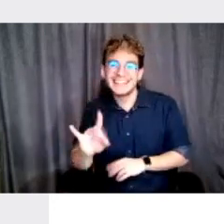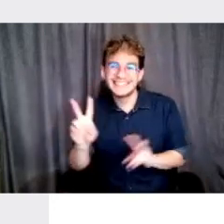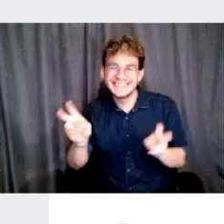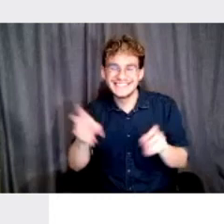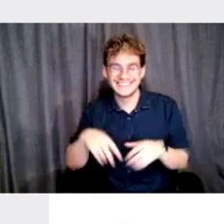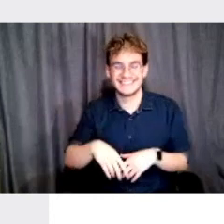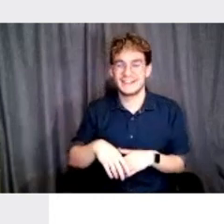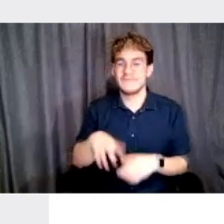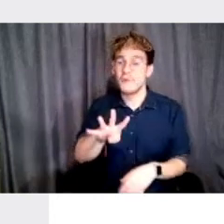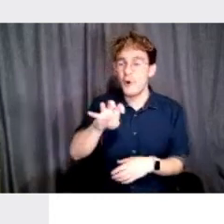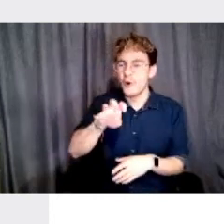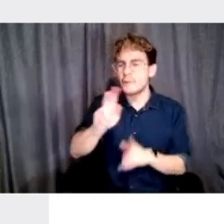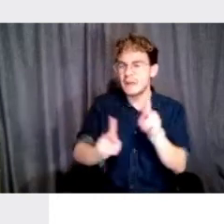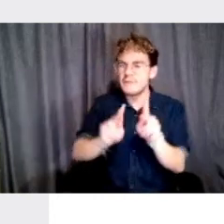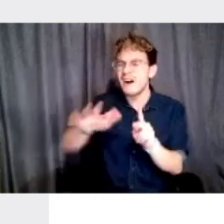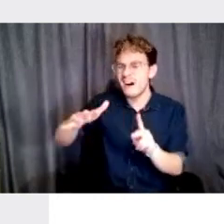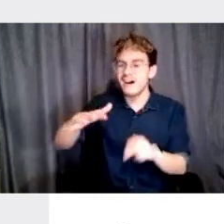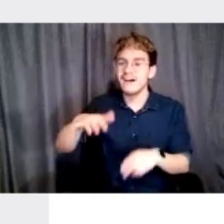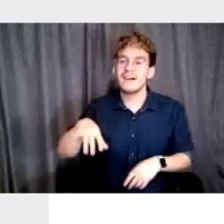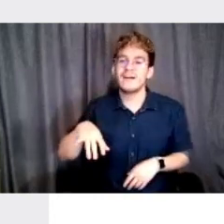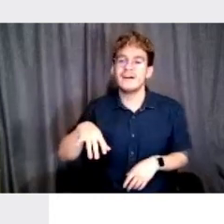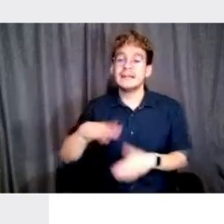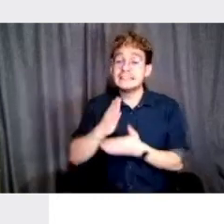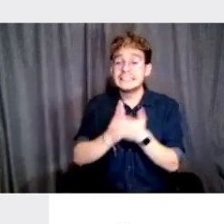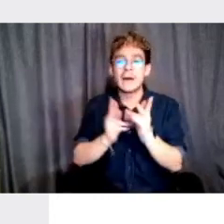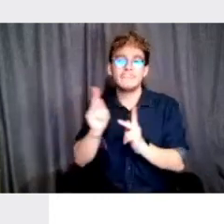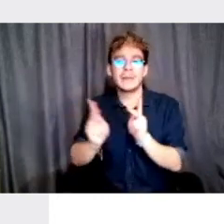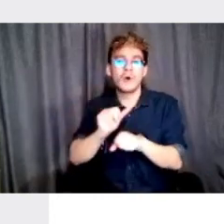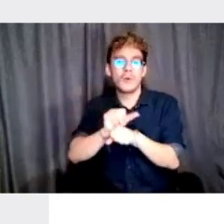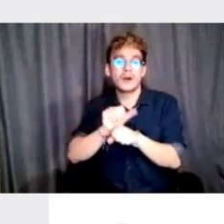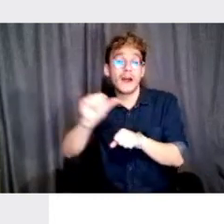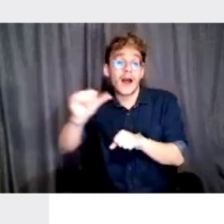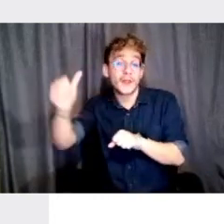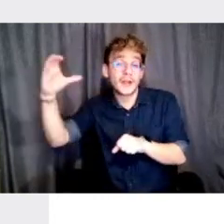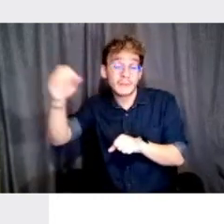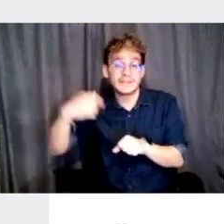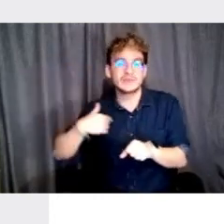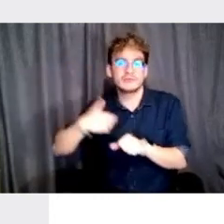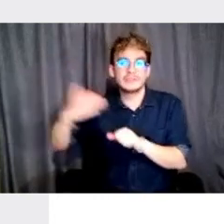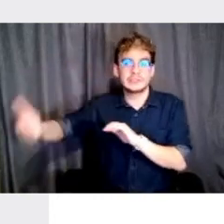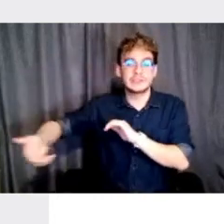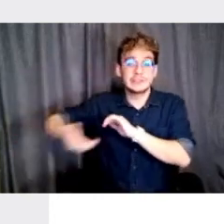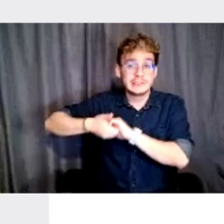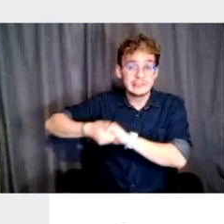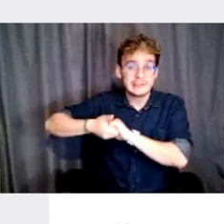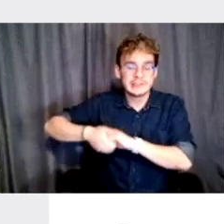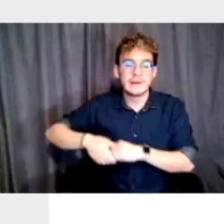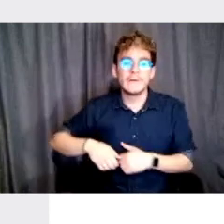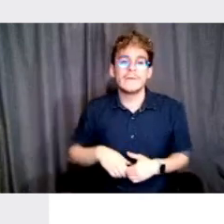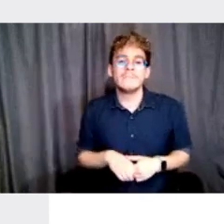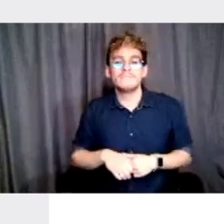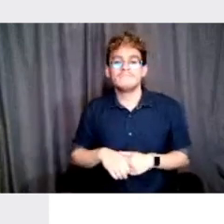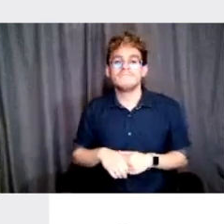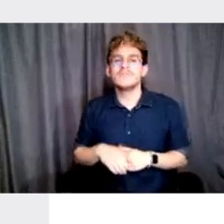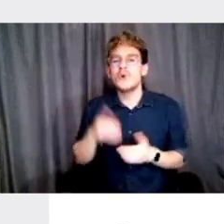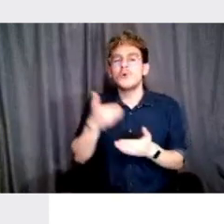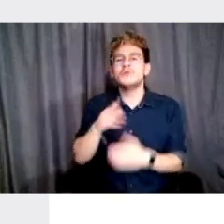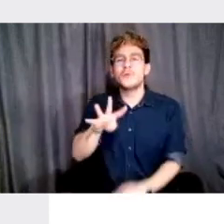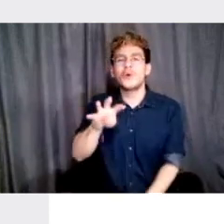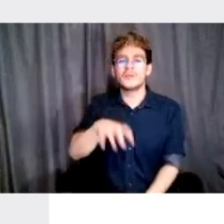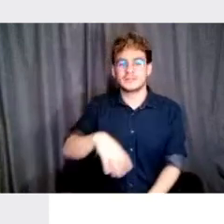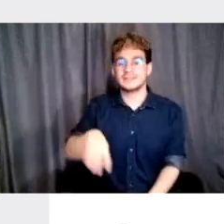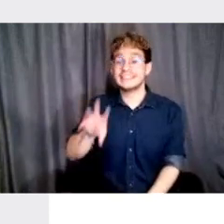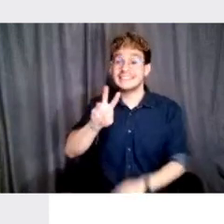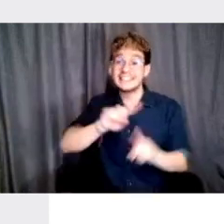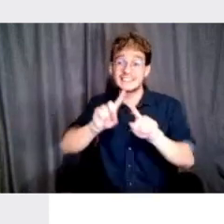people. If you join here, some folks that work in companies that we eventually acquired, it's 400. We have six